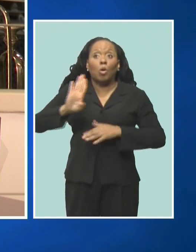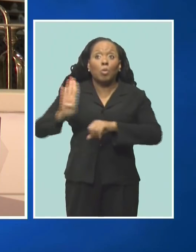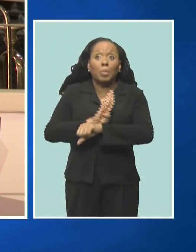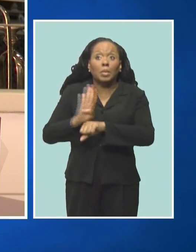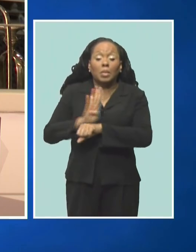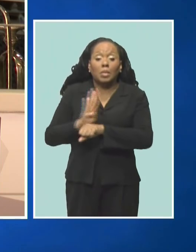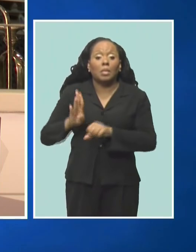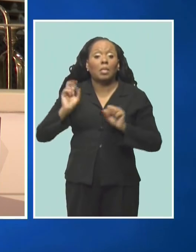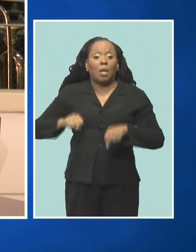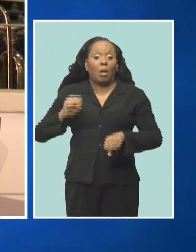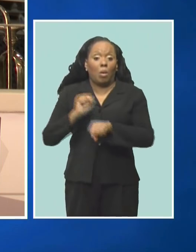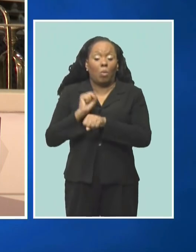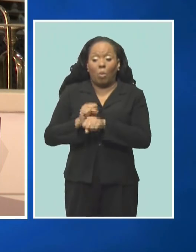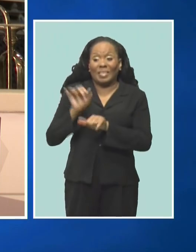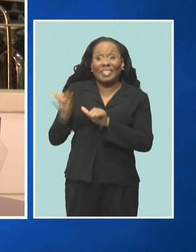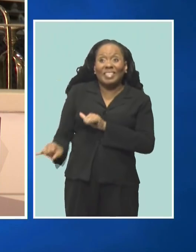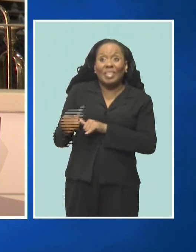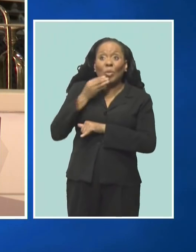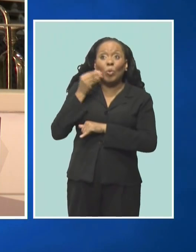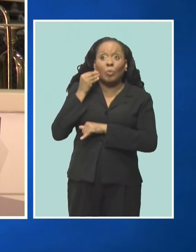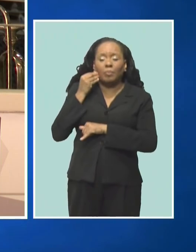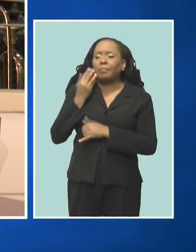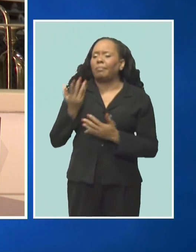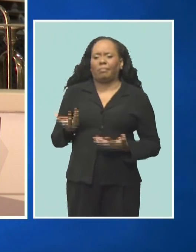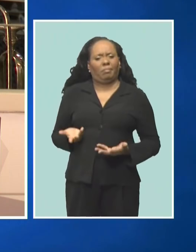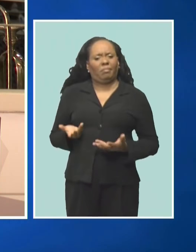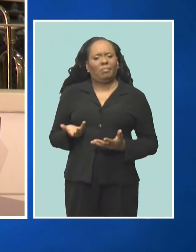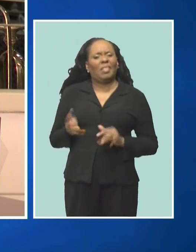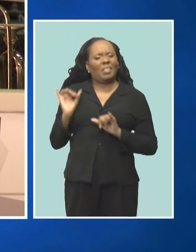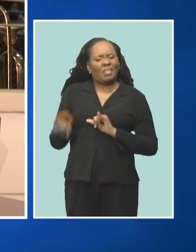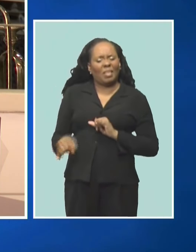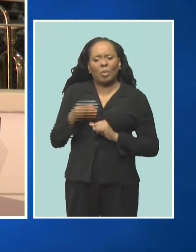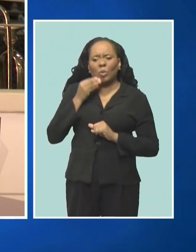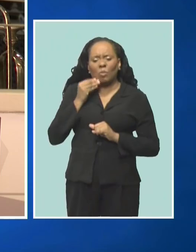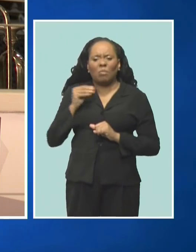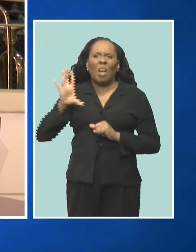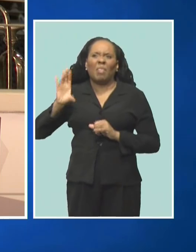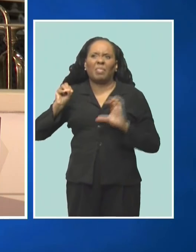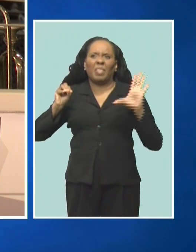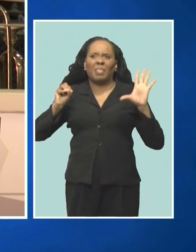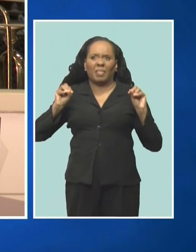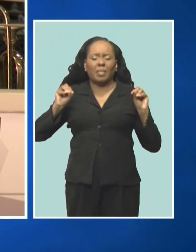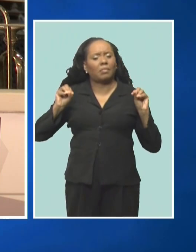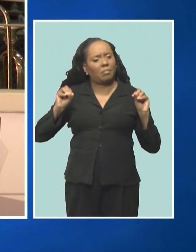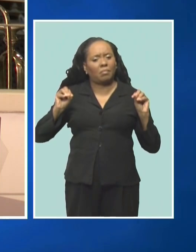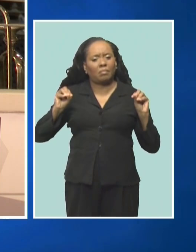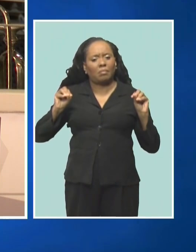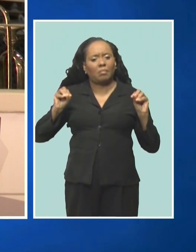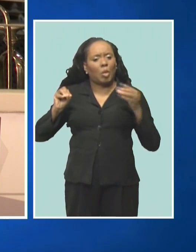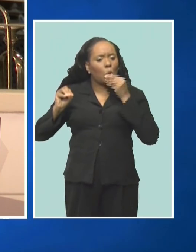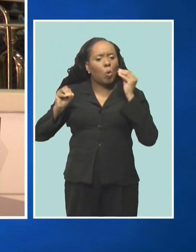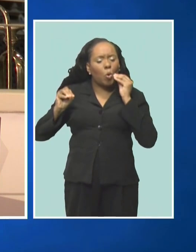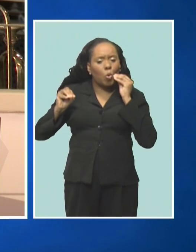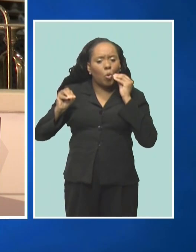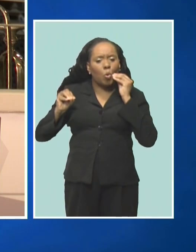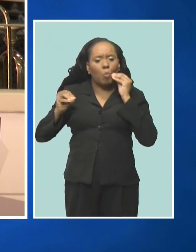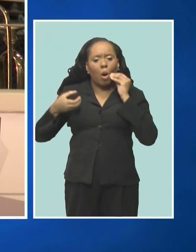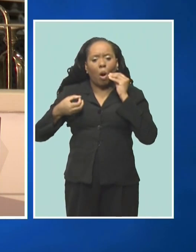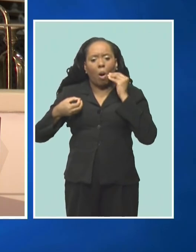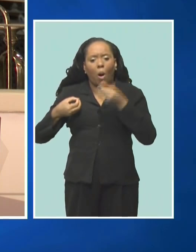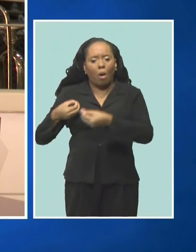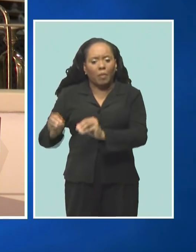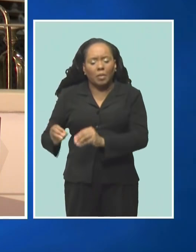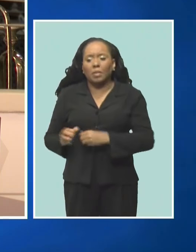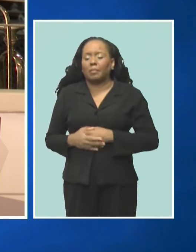people can work from home, I don't see why you can't have a 50-50 split or however it is that works for your business, to say that, you know, you